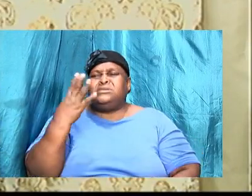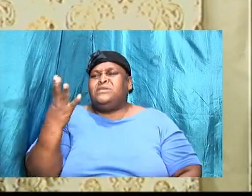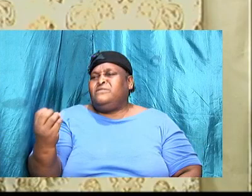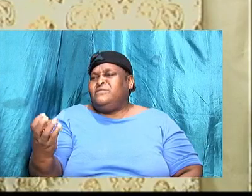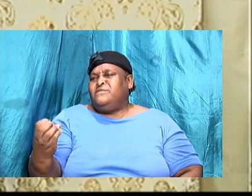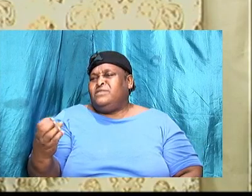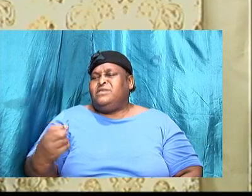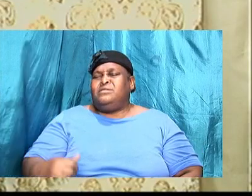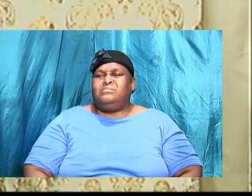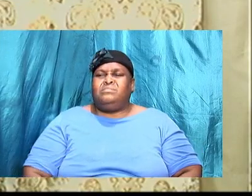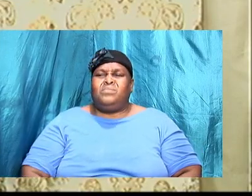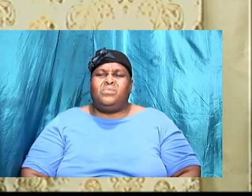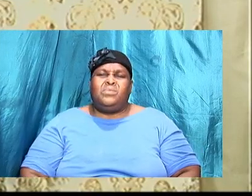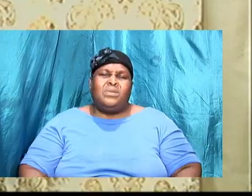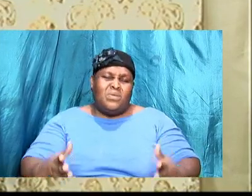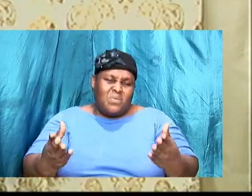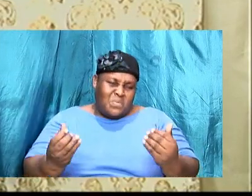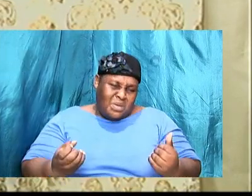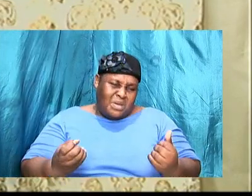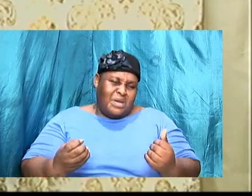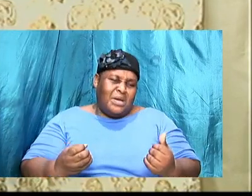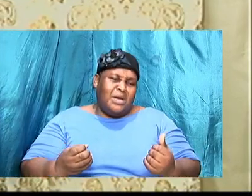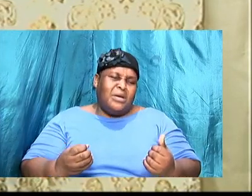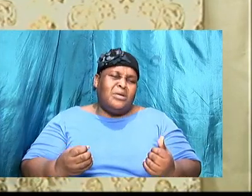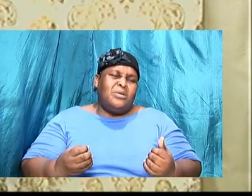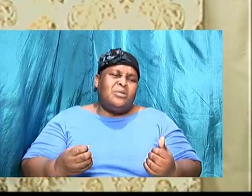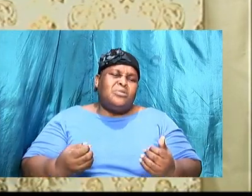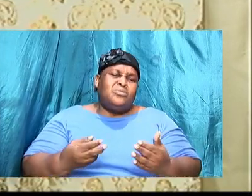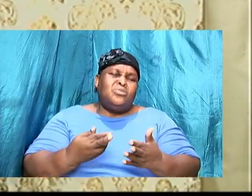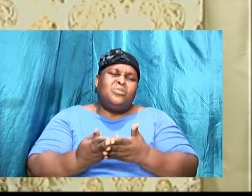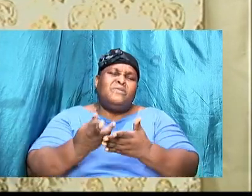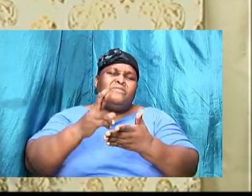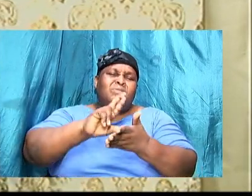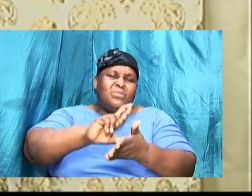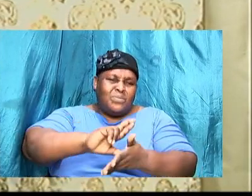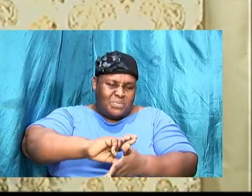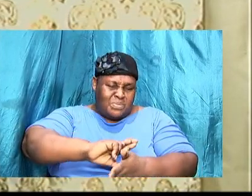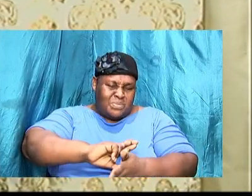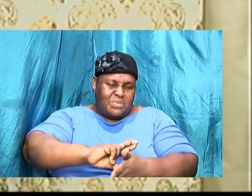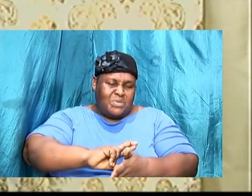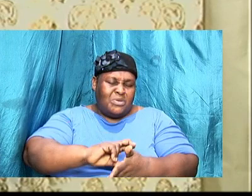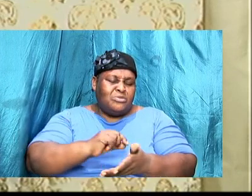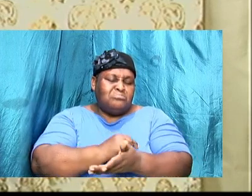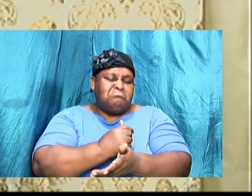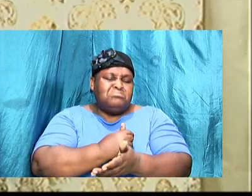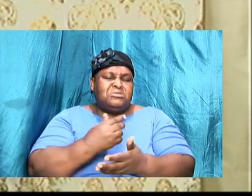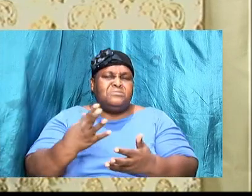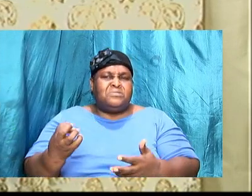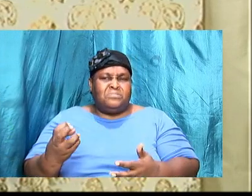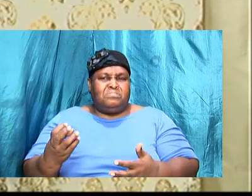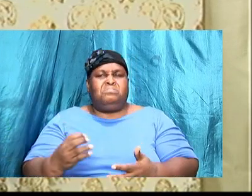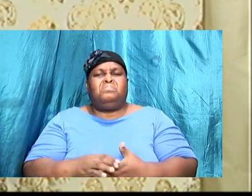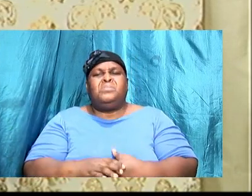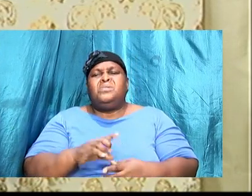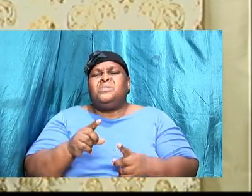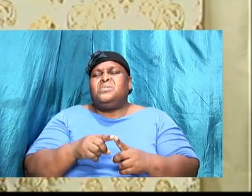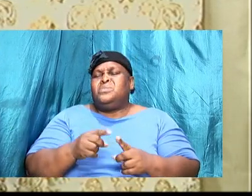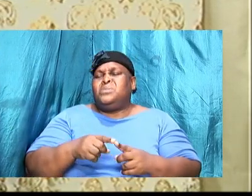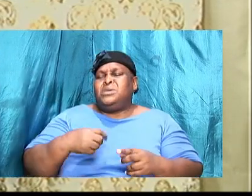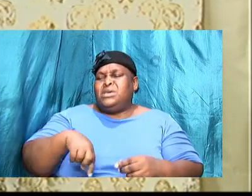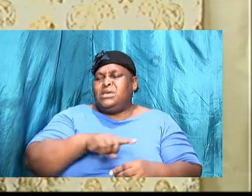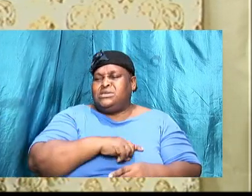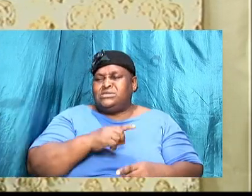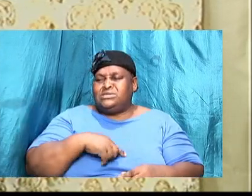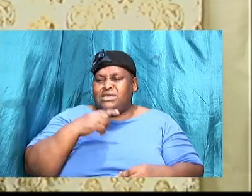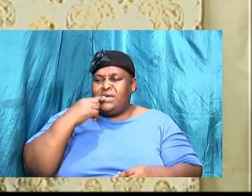But we just wanted to, again, read Genesis chapter 15. So we were saying the last time that we met,